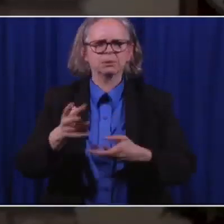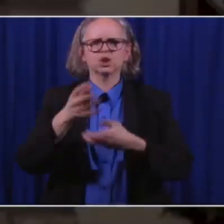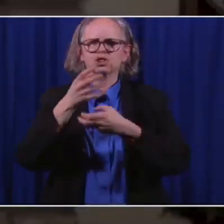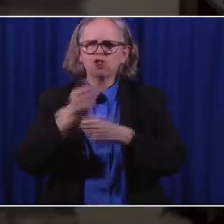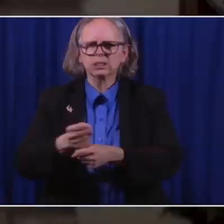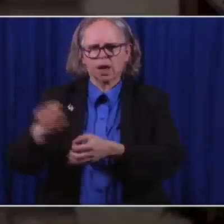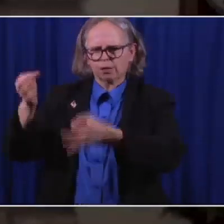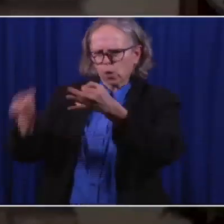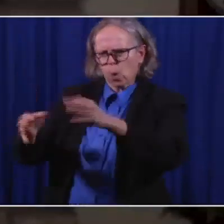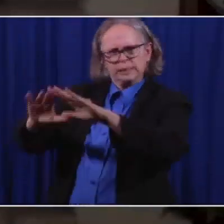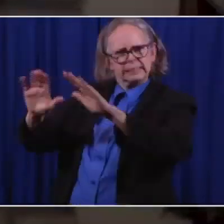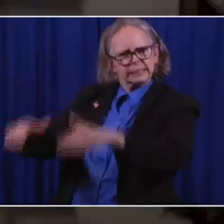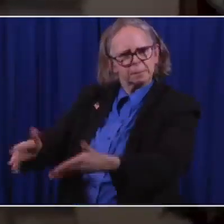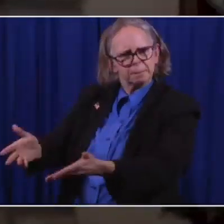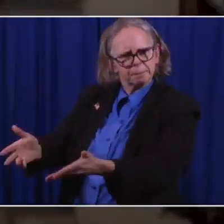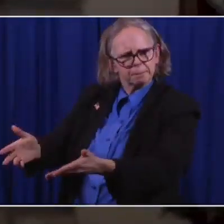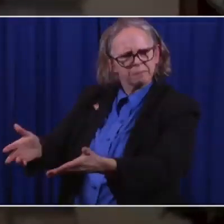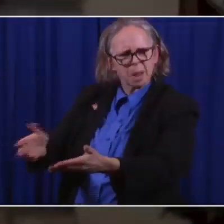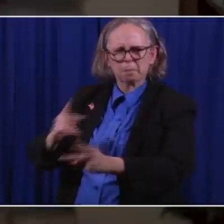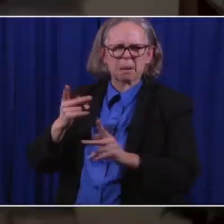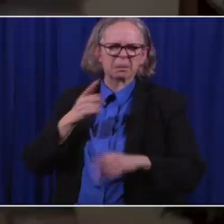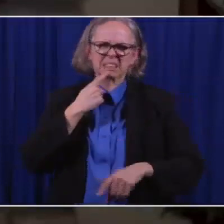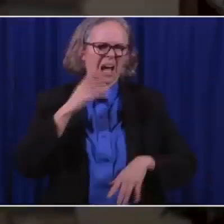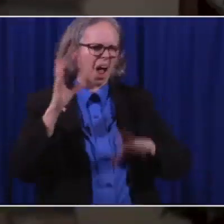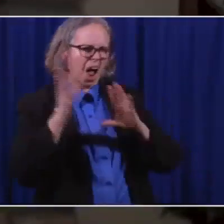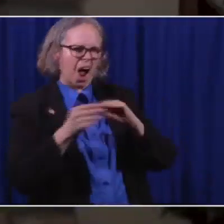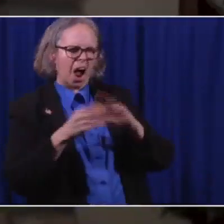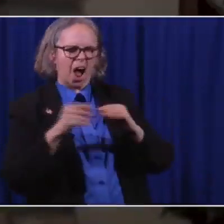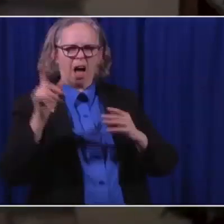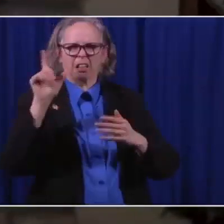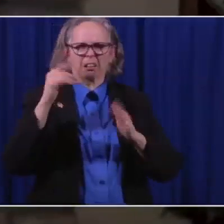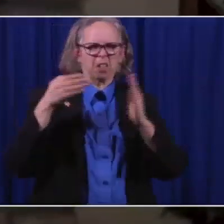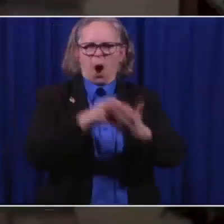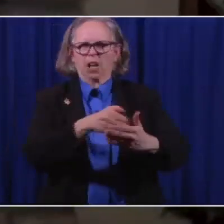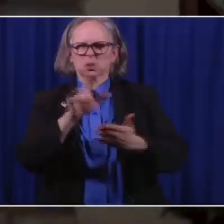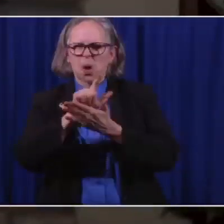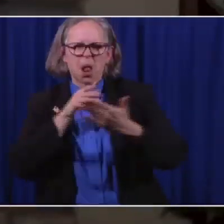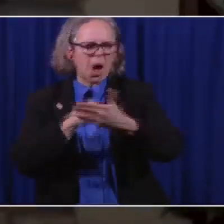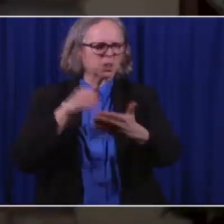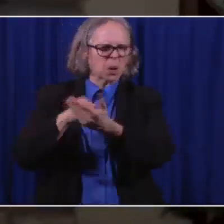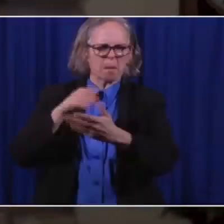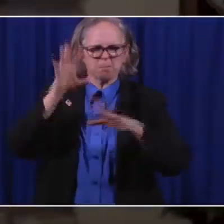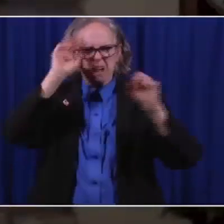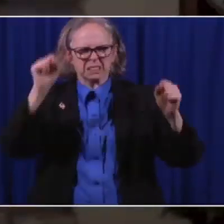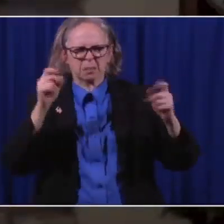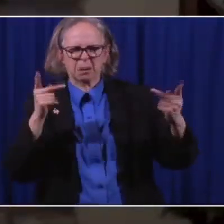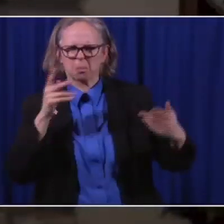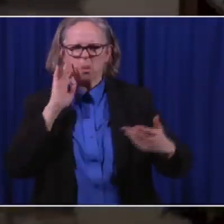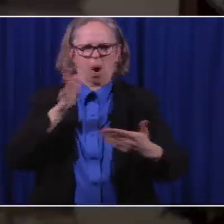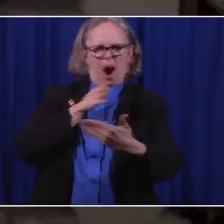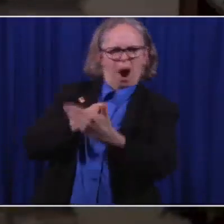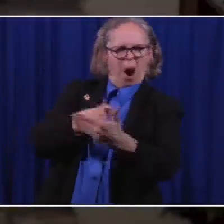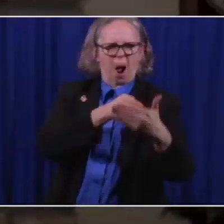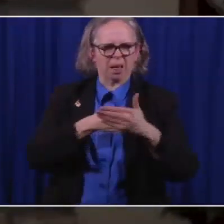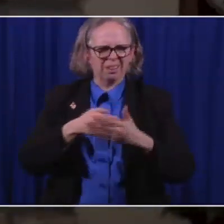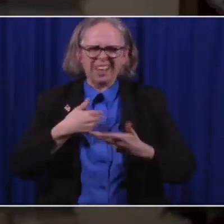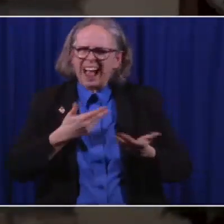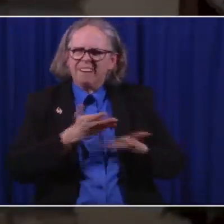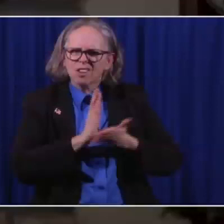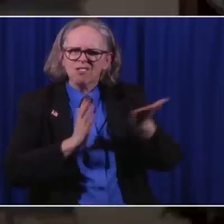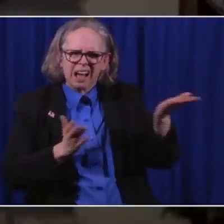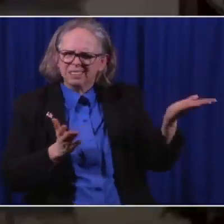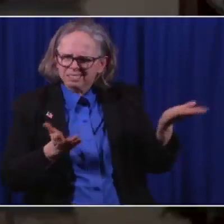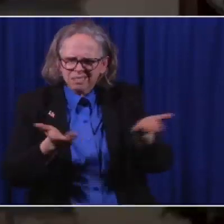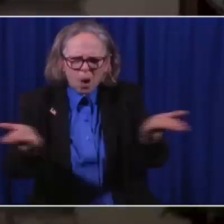people have said, oh, you know, it's terrible. They're filing lawsuits. They have a right to file lawsuits. I think you either have faith in the system